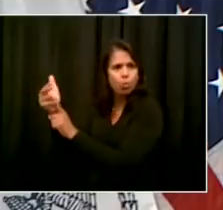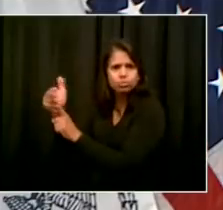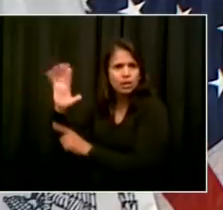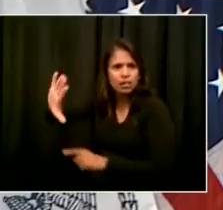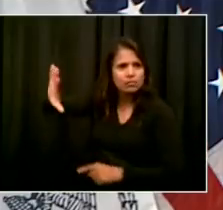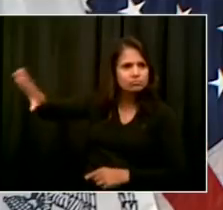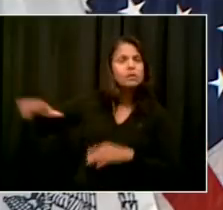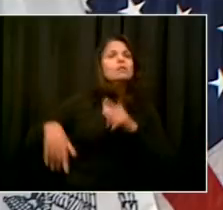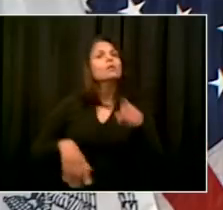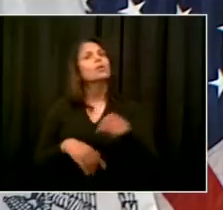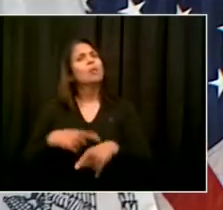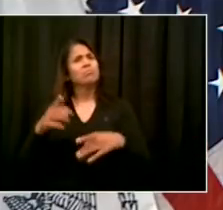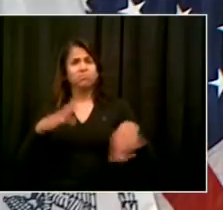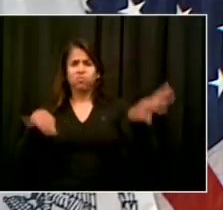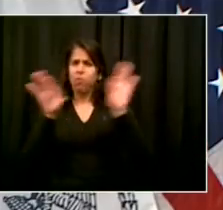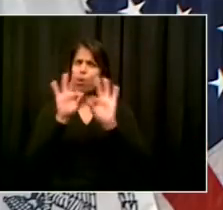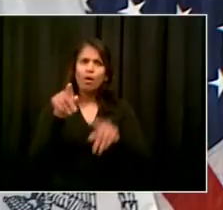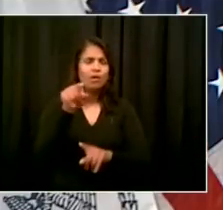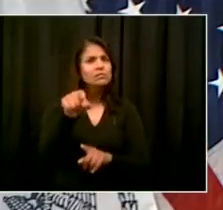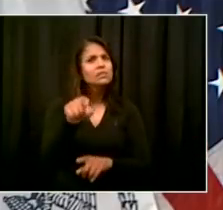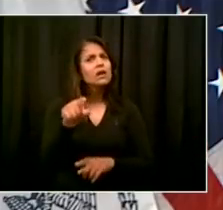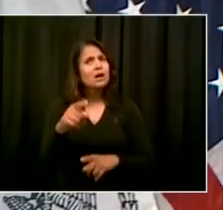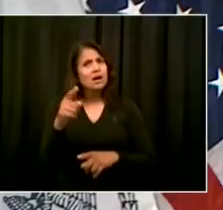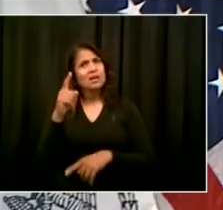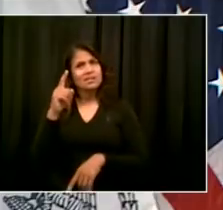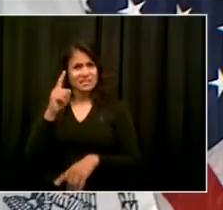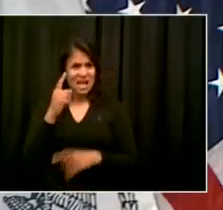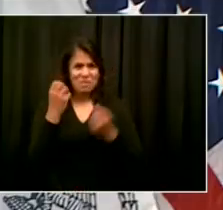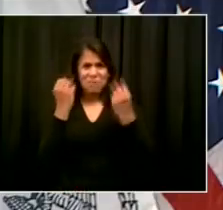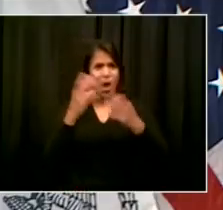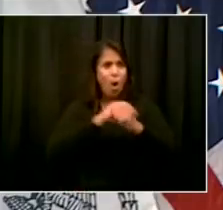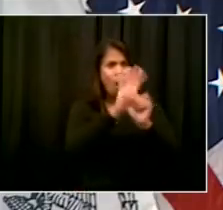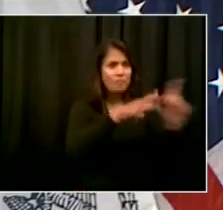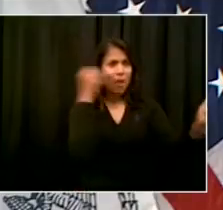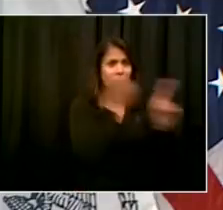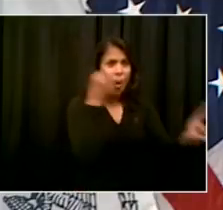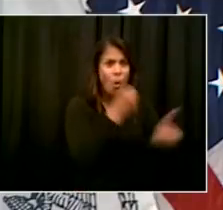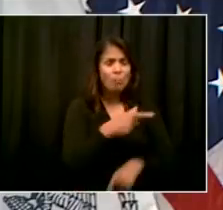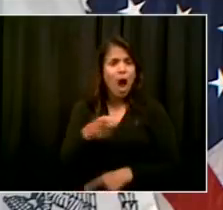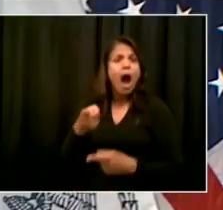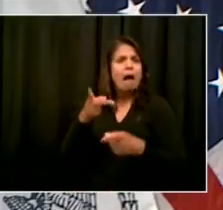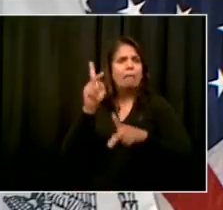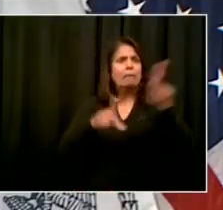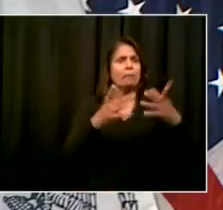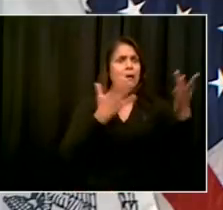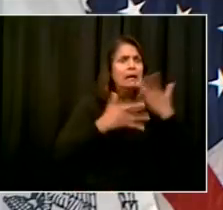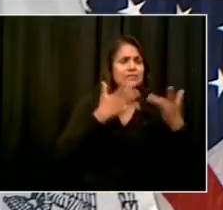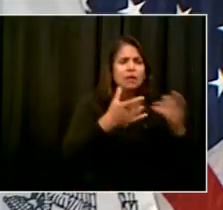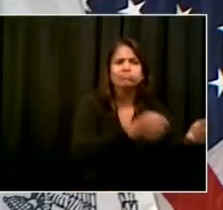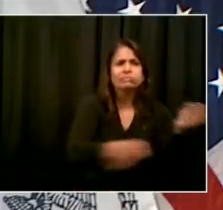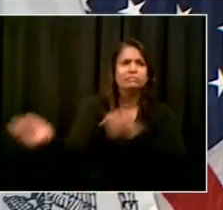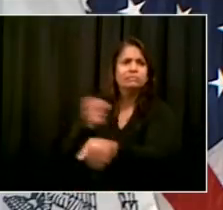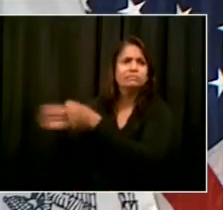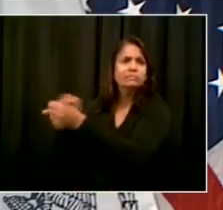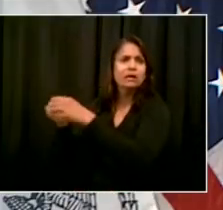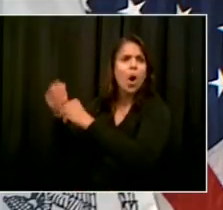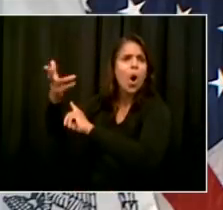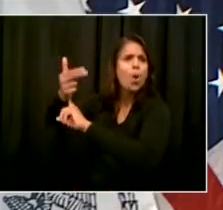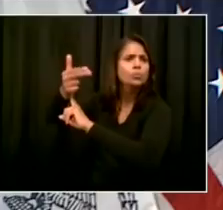for the beginning, and the best place to support someone who's homeless is in a shelter with the services they need. Go ahead.